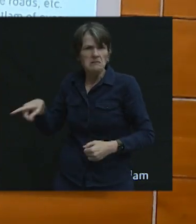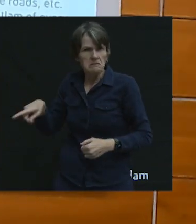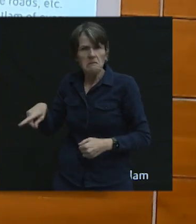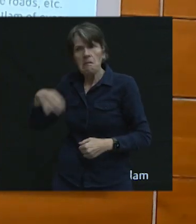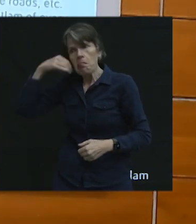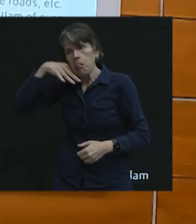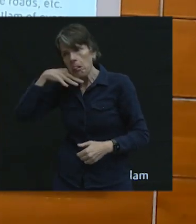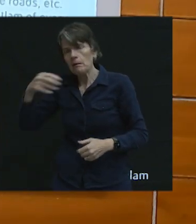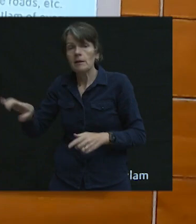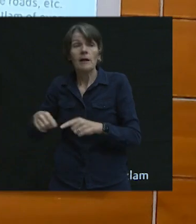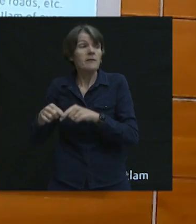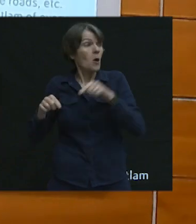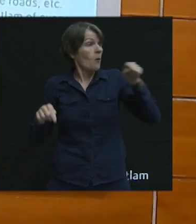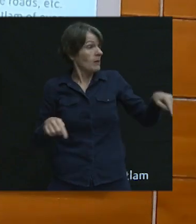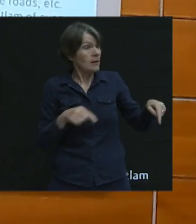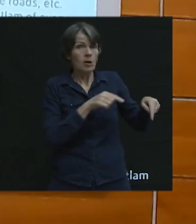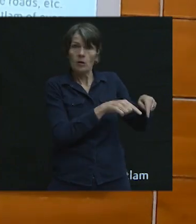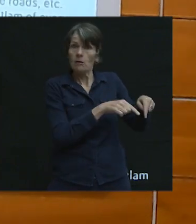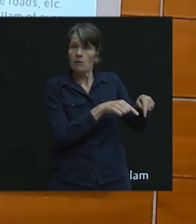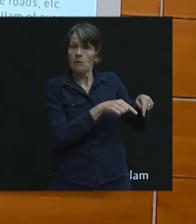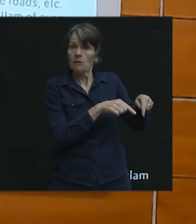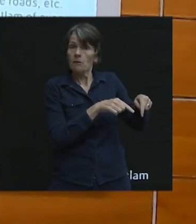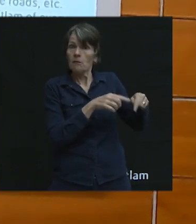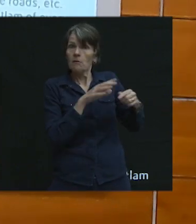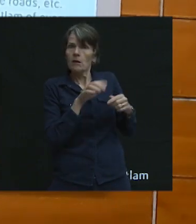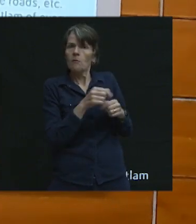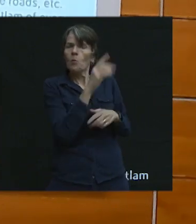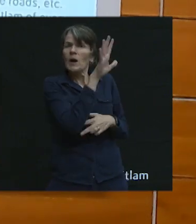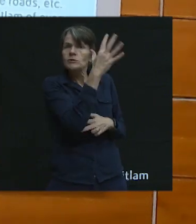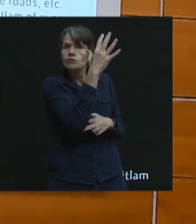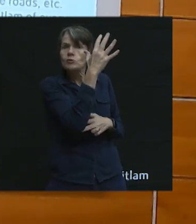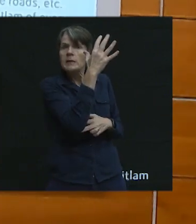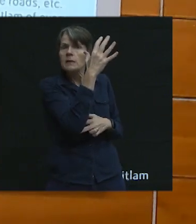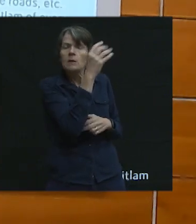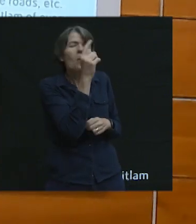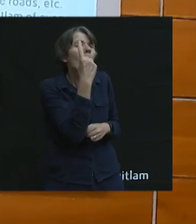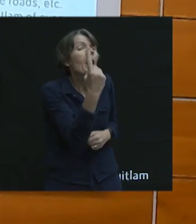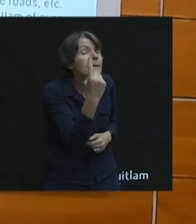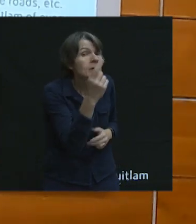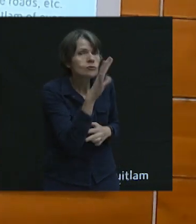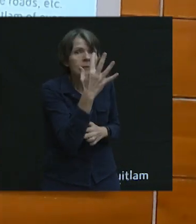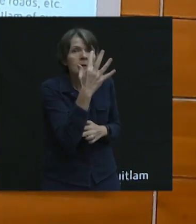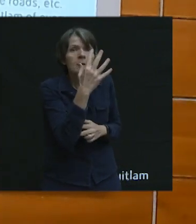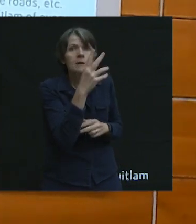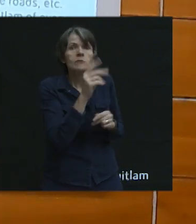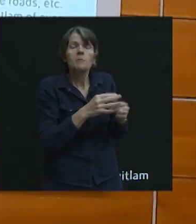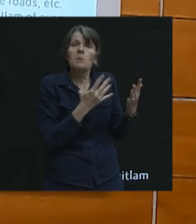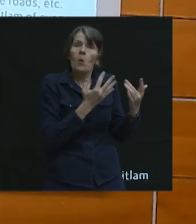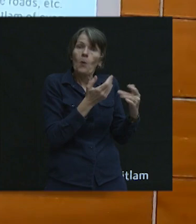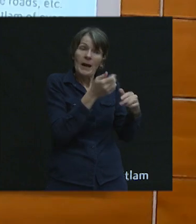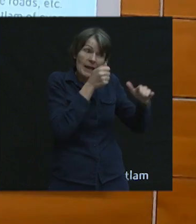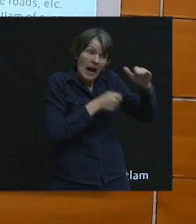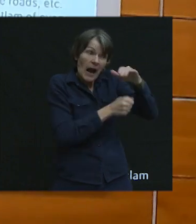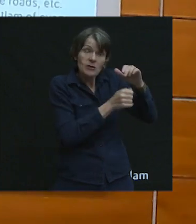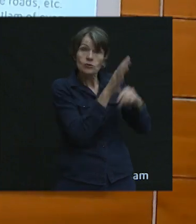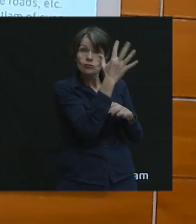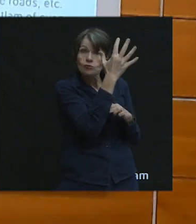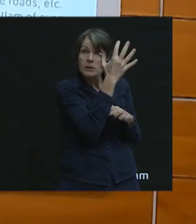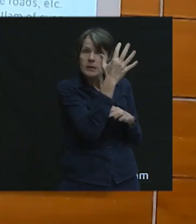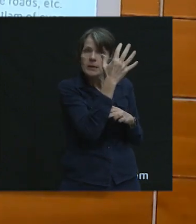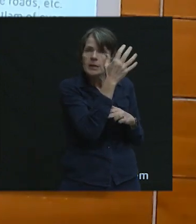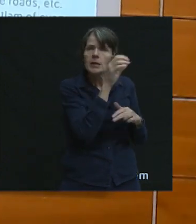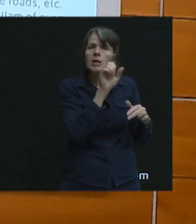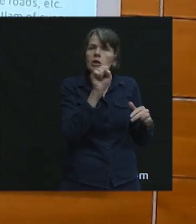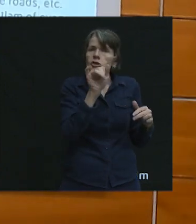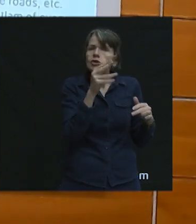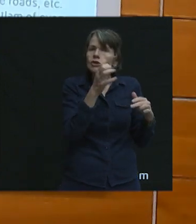And on the other side of the street, mid-block was the single tree on the entire block. So, people were waiting underneath that one tree, under